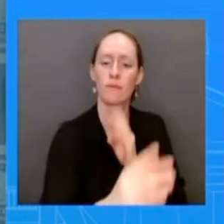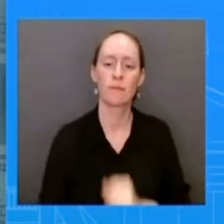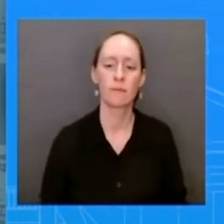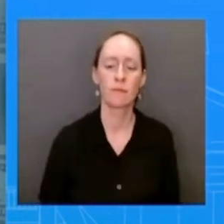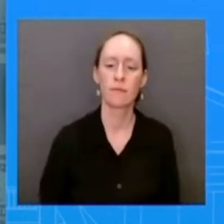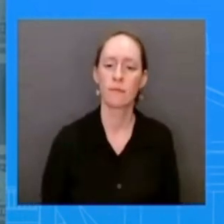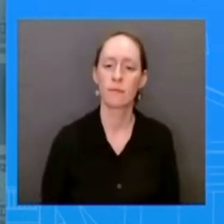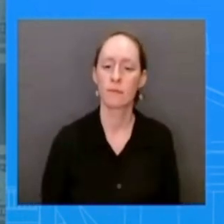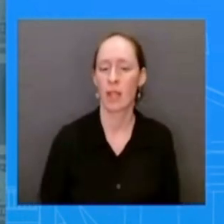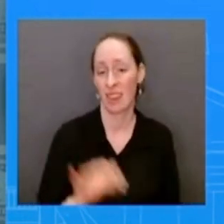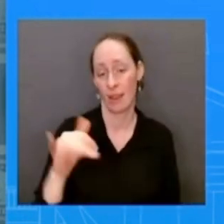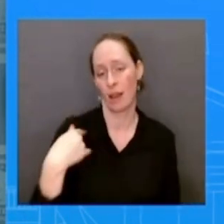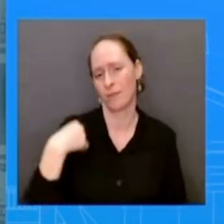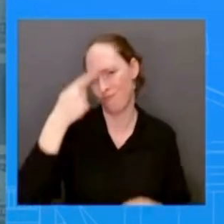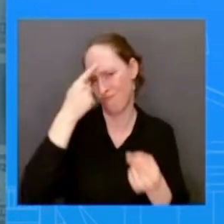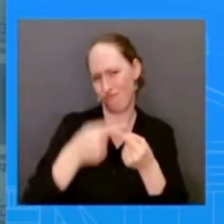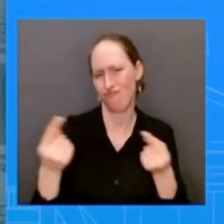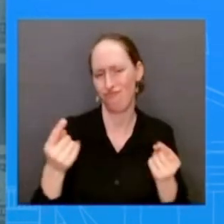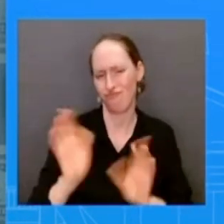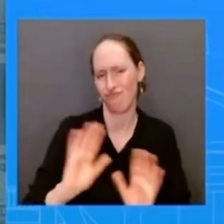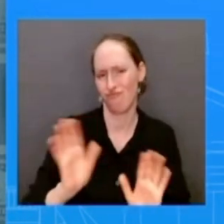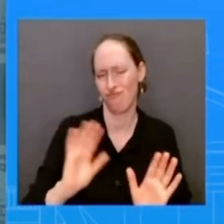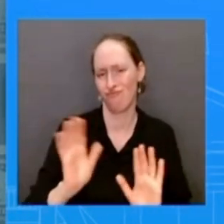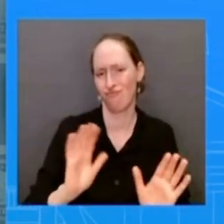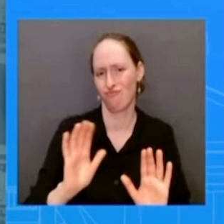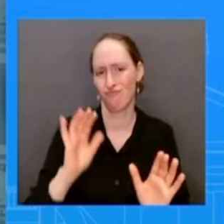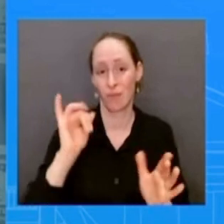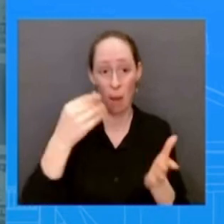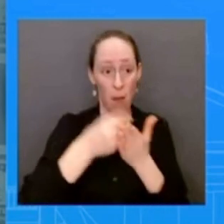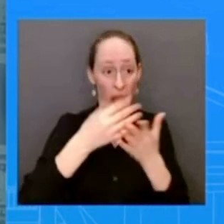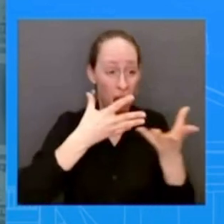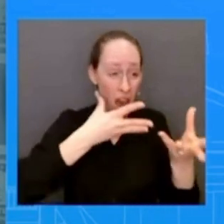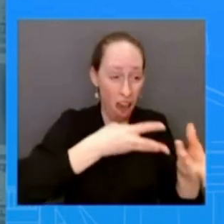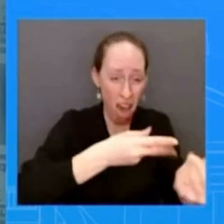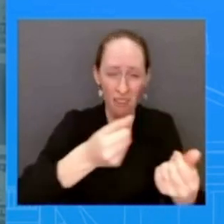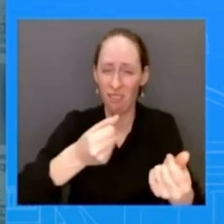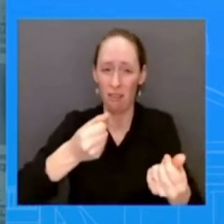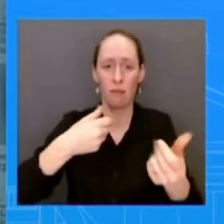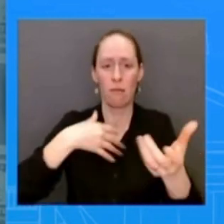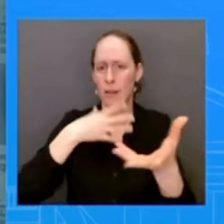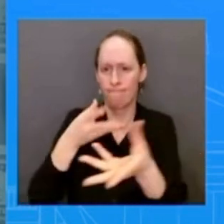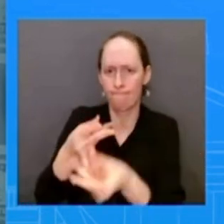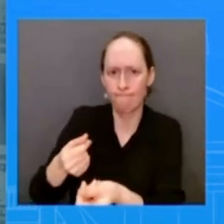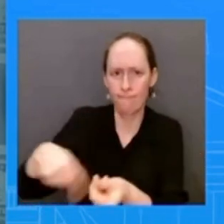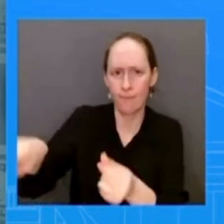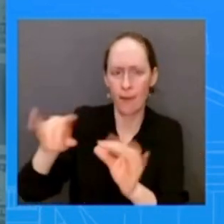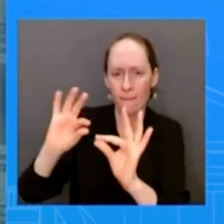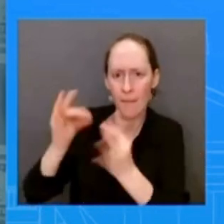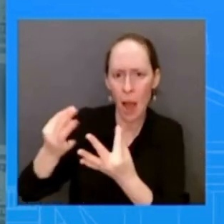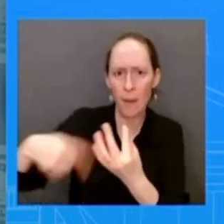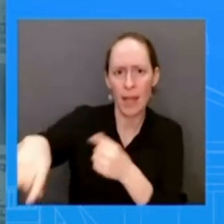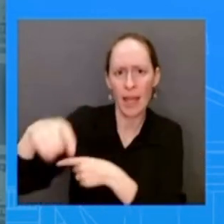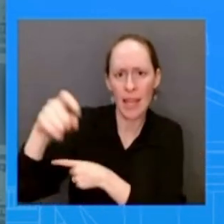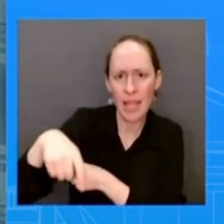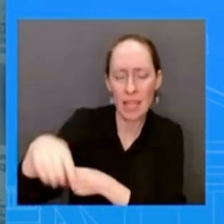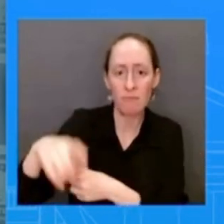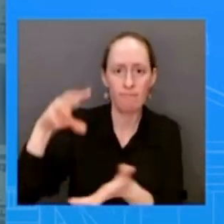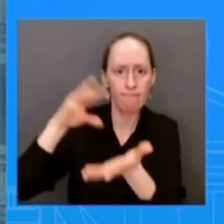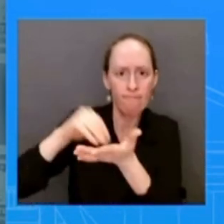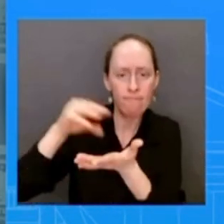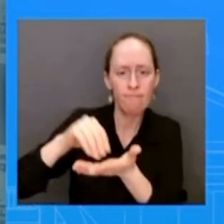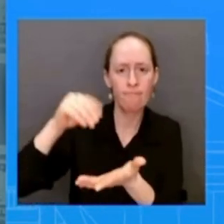asylum forcing more people to try to enter unlawfully we've expanded legal pathways for immigration and